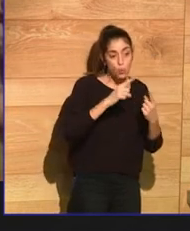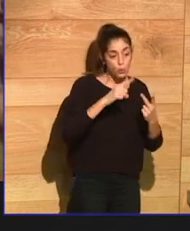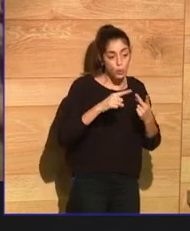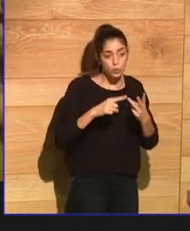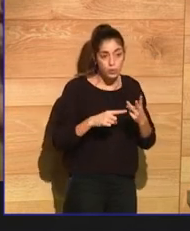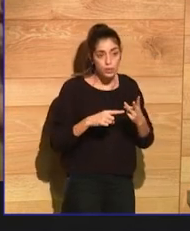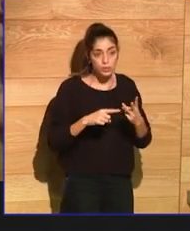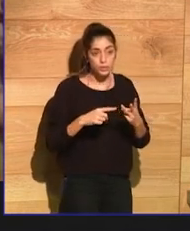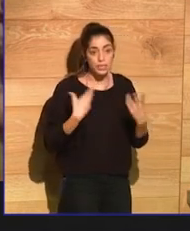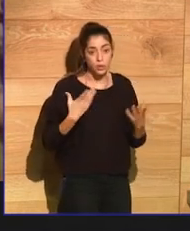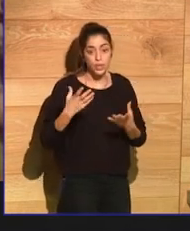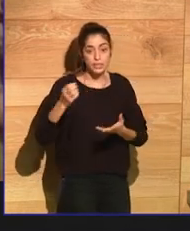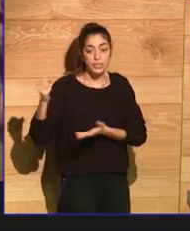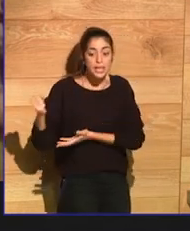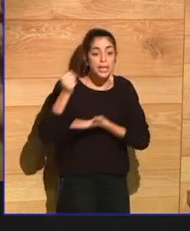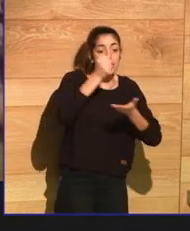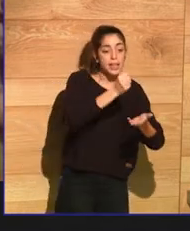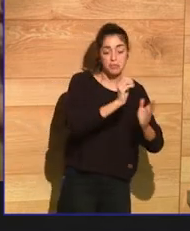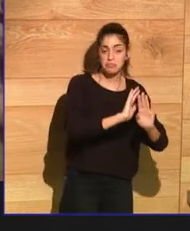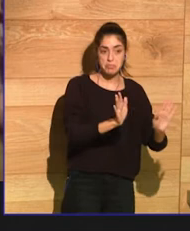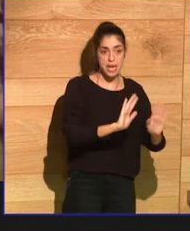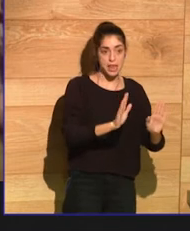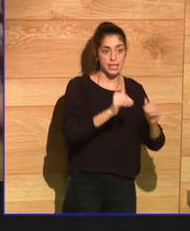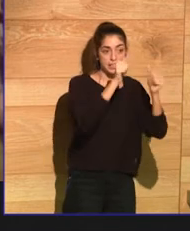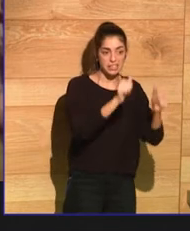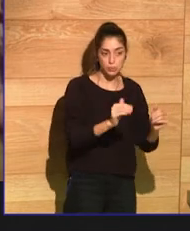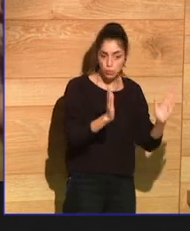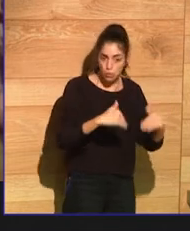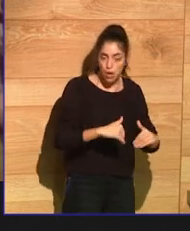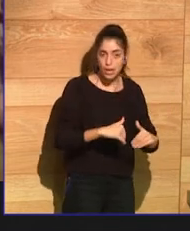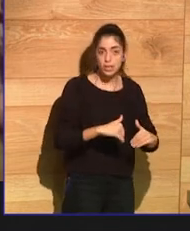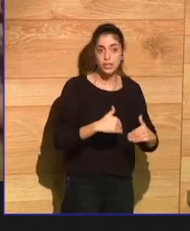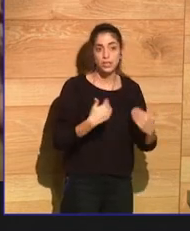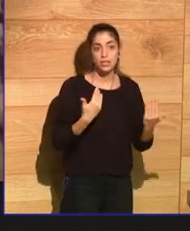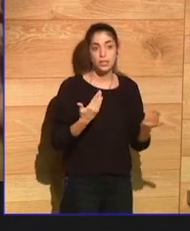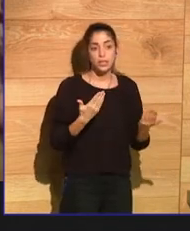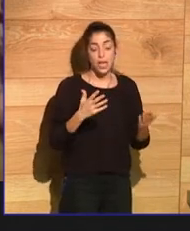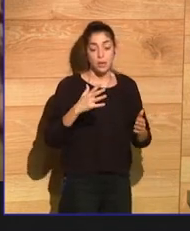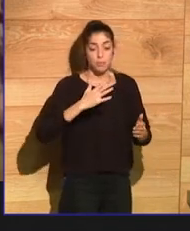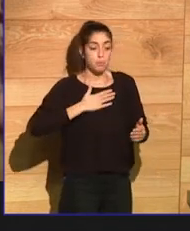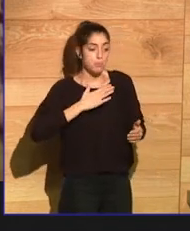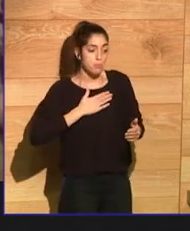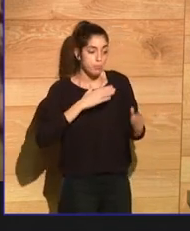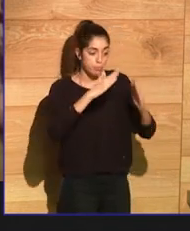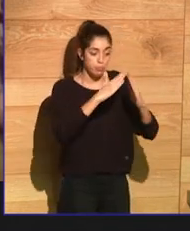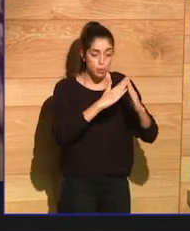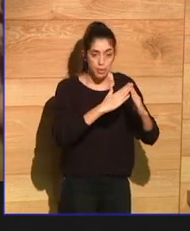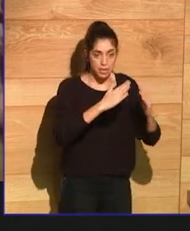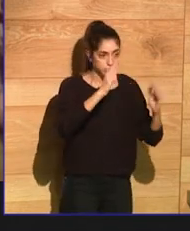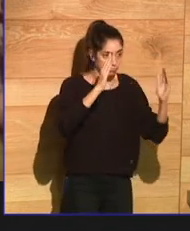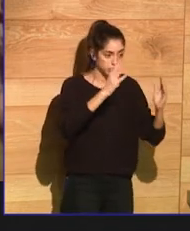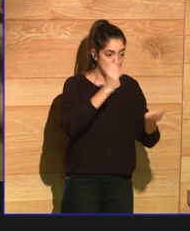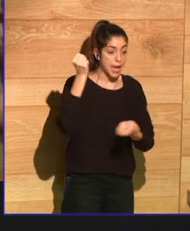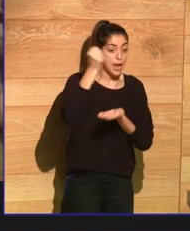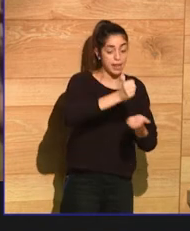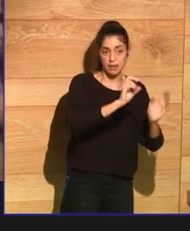They won't inherit property. So the surplus of sons, according to Gunnar Heinzen, has to go